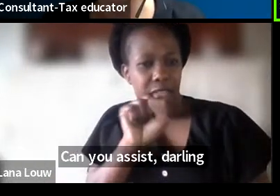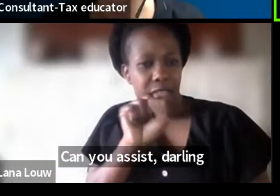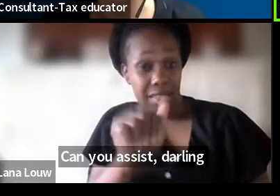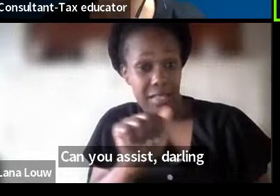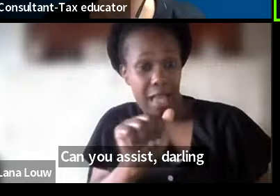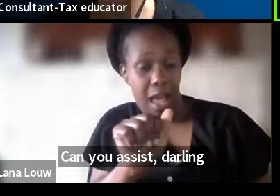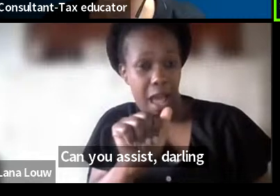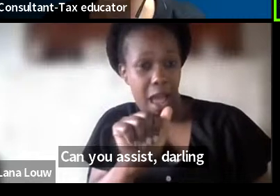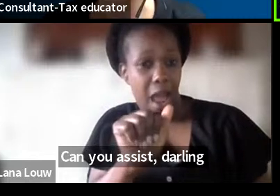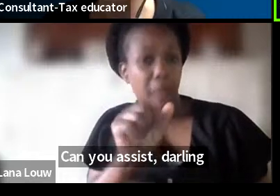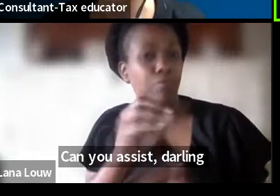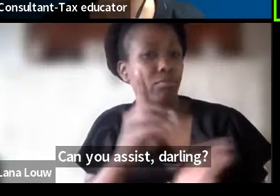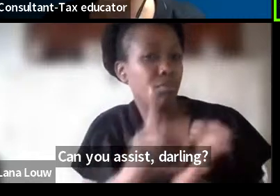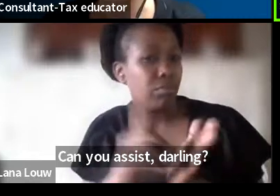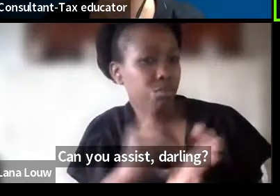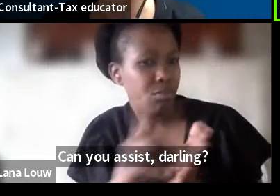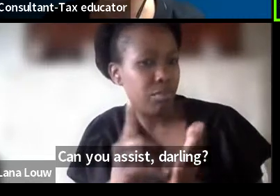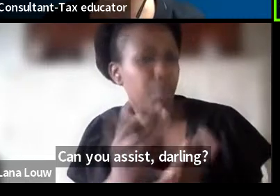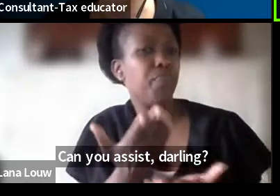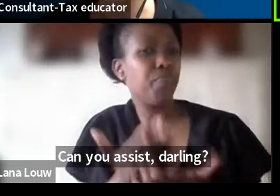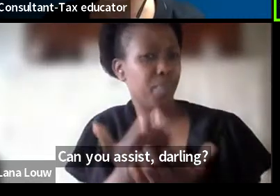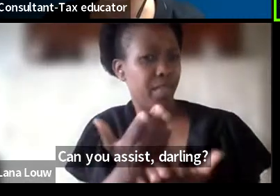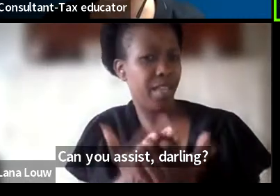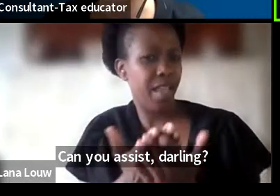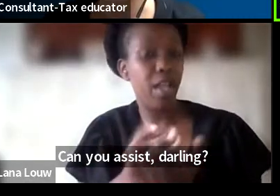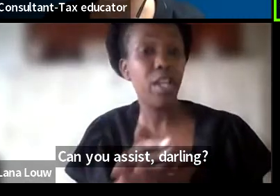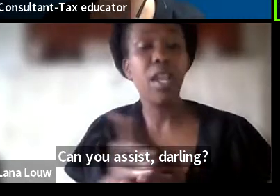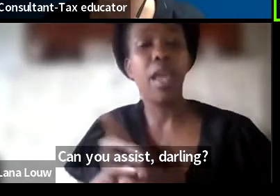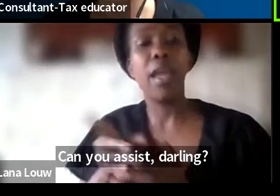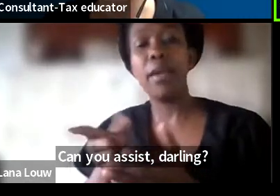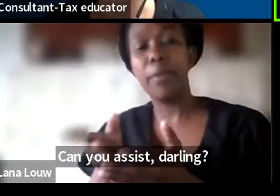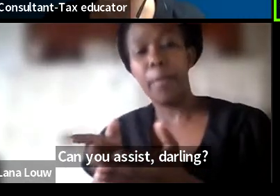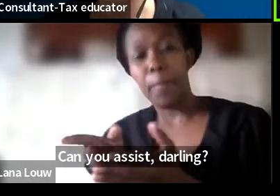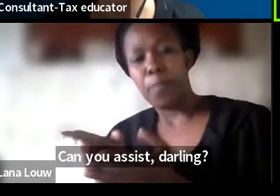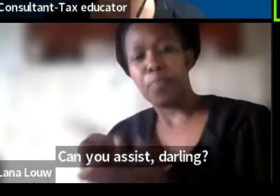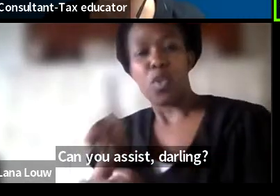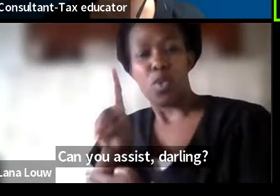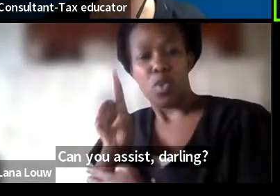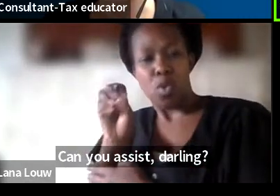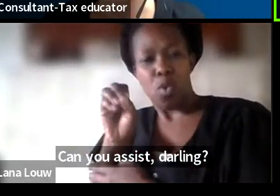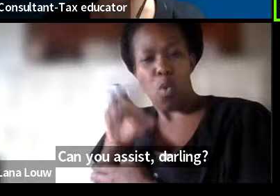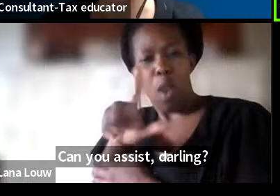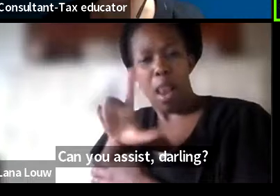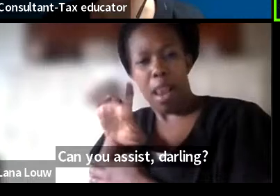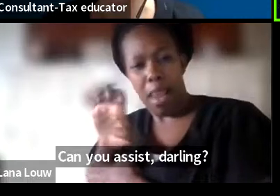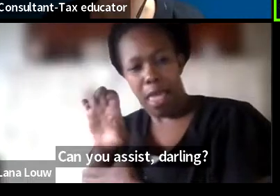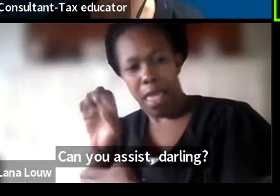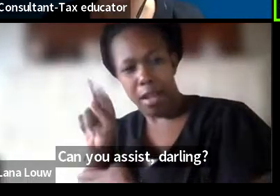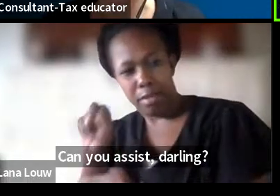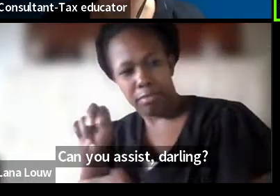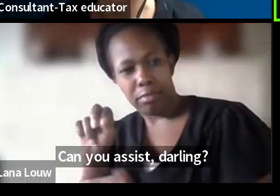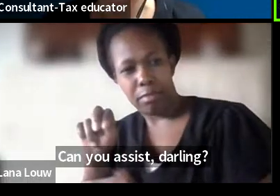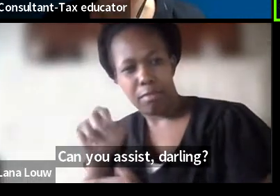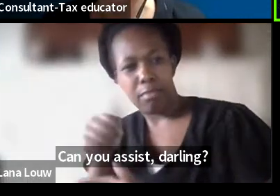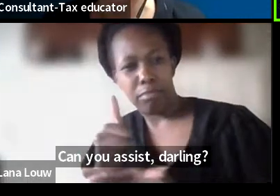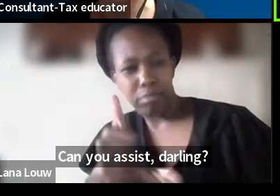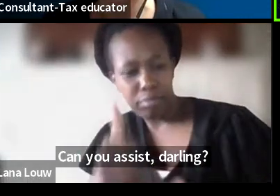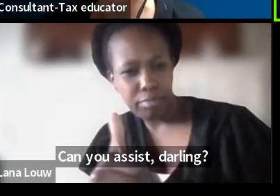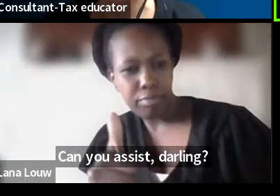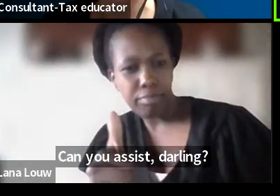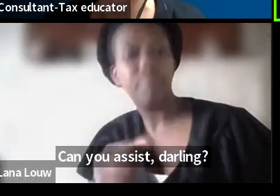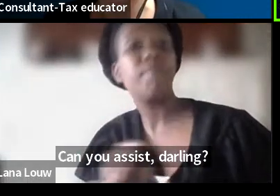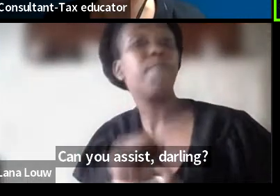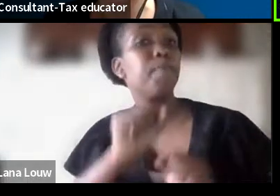Thank you, Nabisoa. Yes, let's try to see. As I previously indicated, there can be various reasons as to